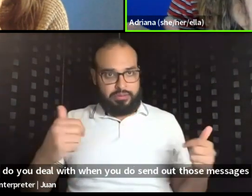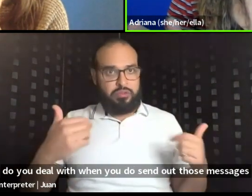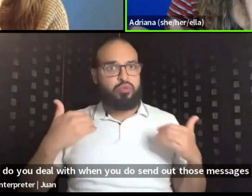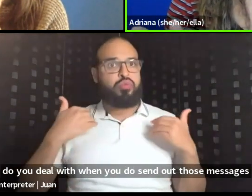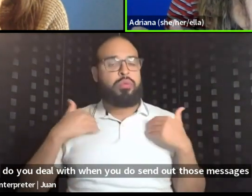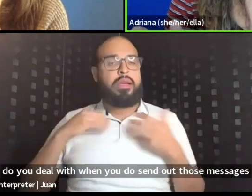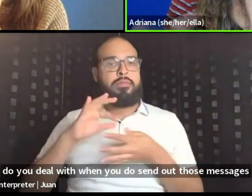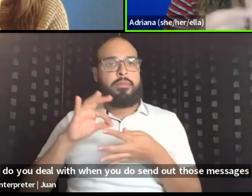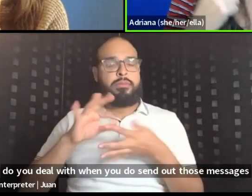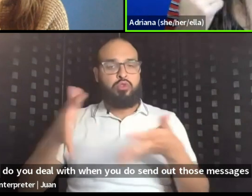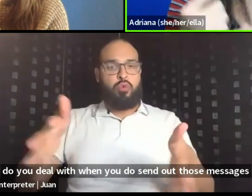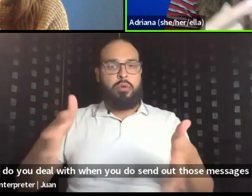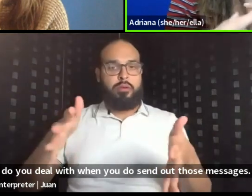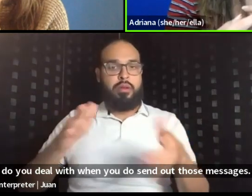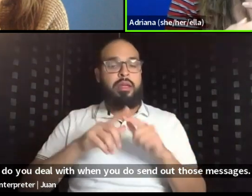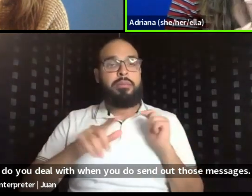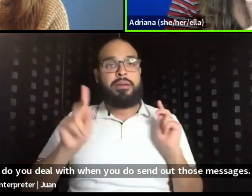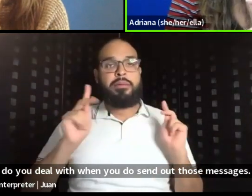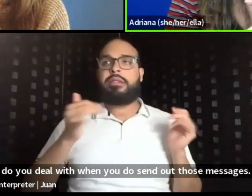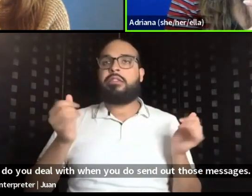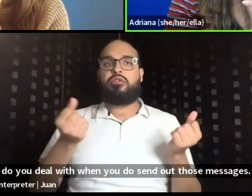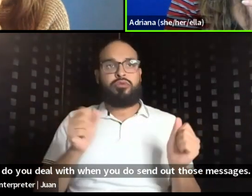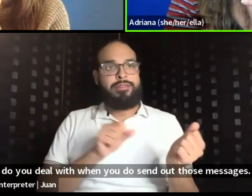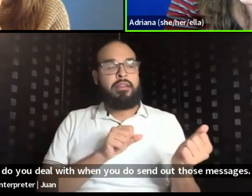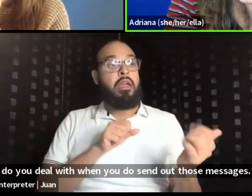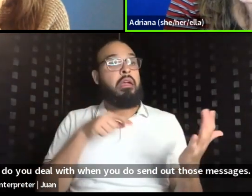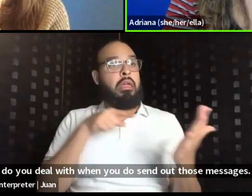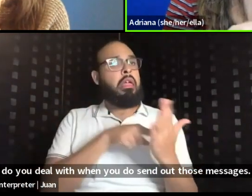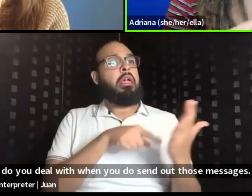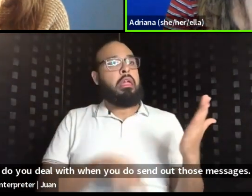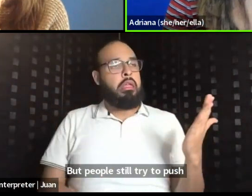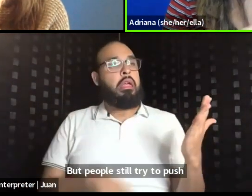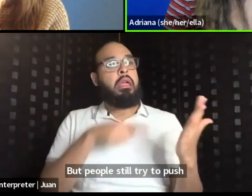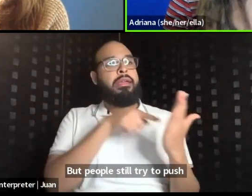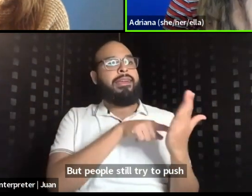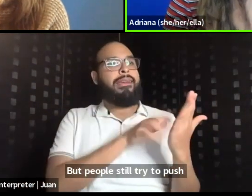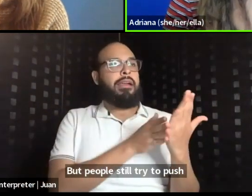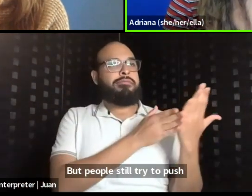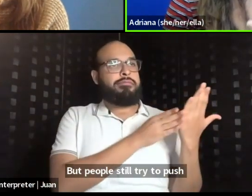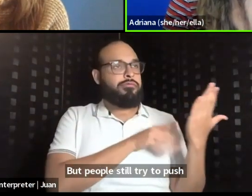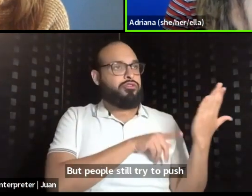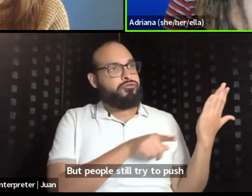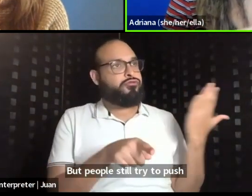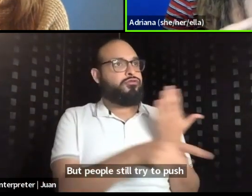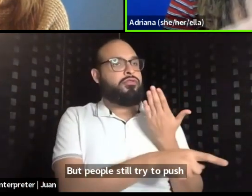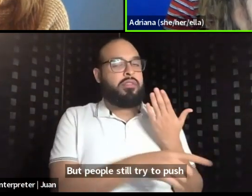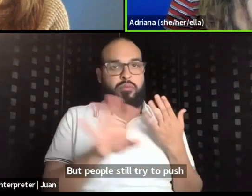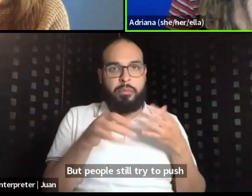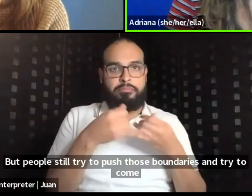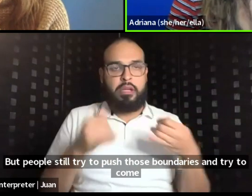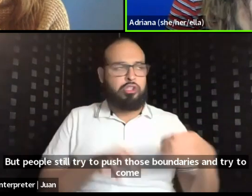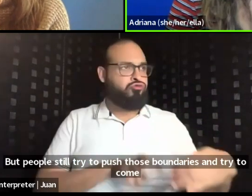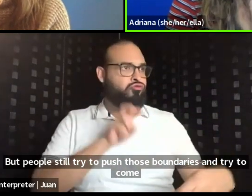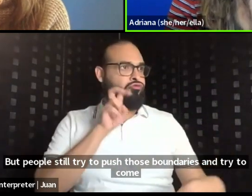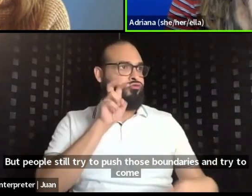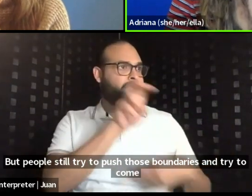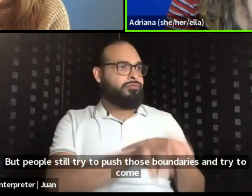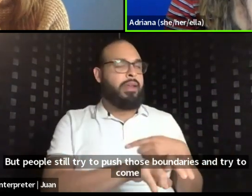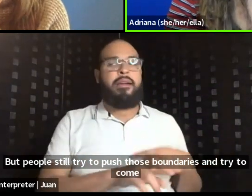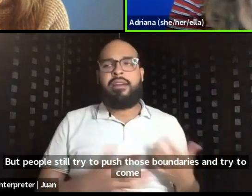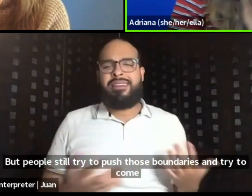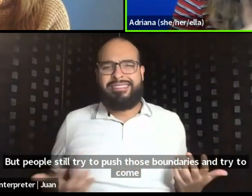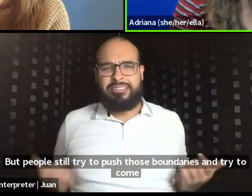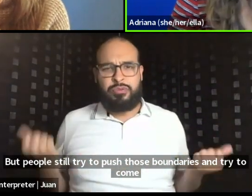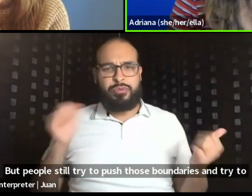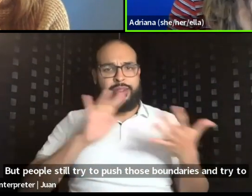um, but people still try to push those boundaries and try to contact you, um,